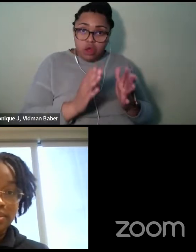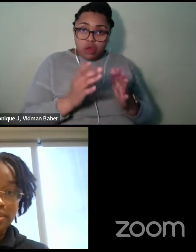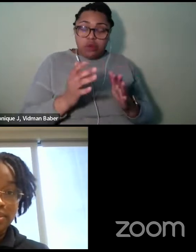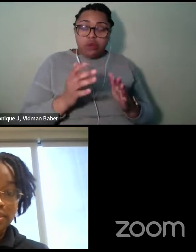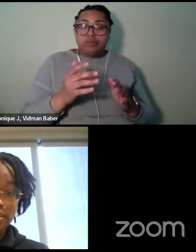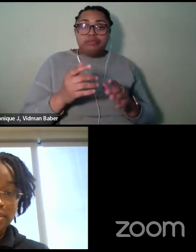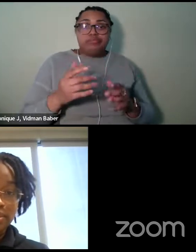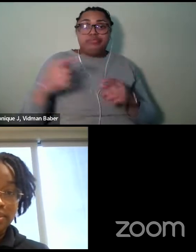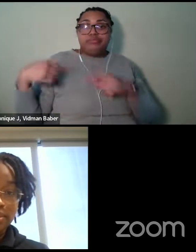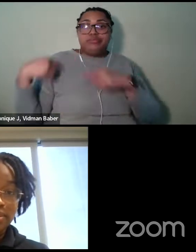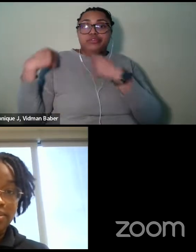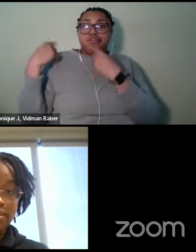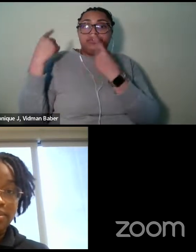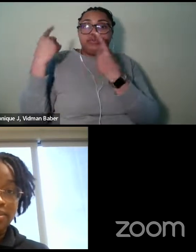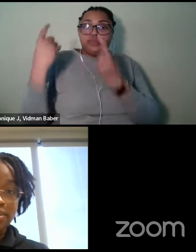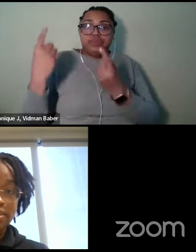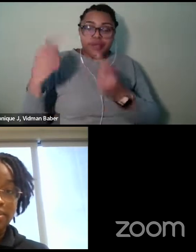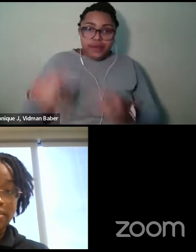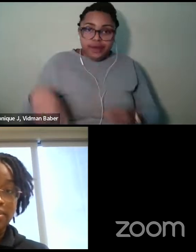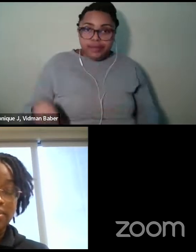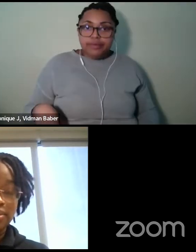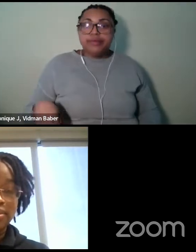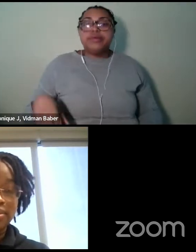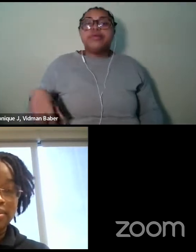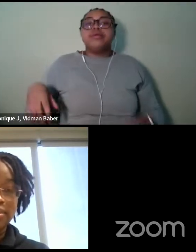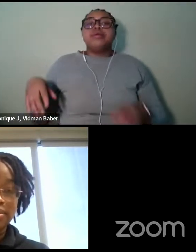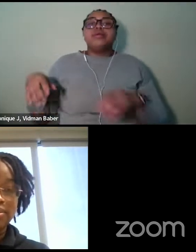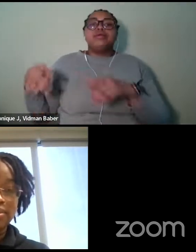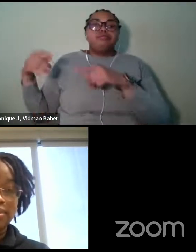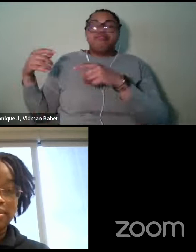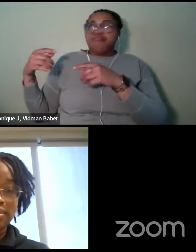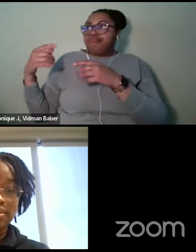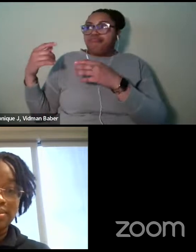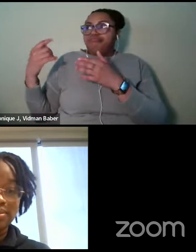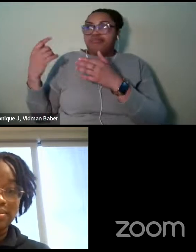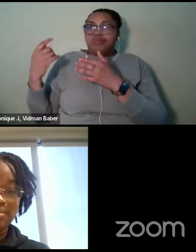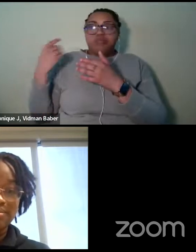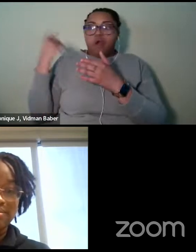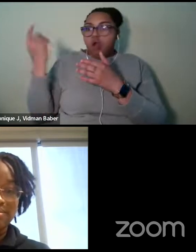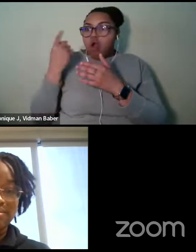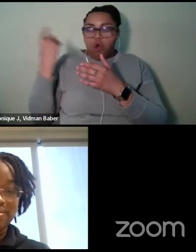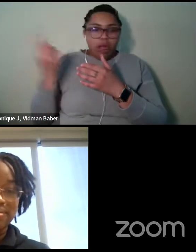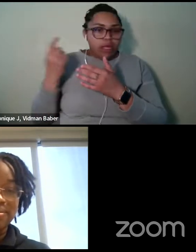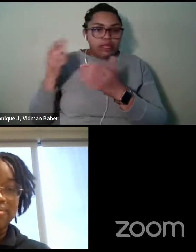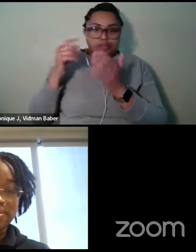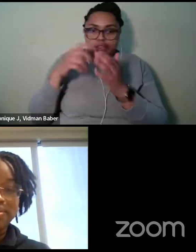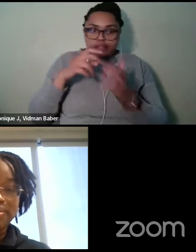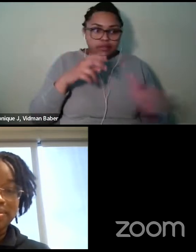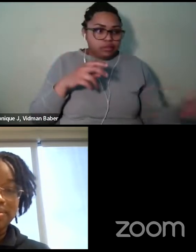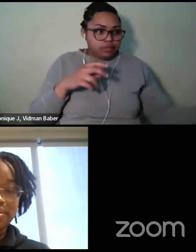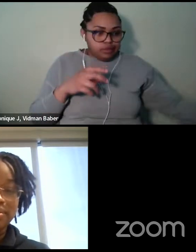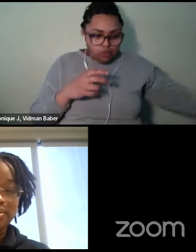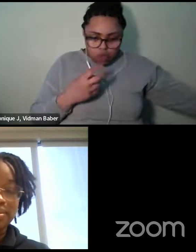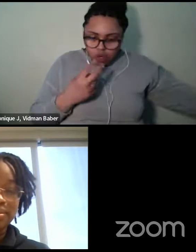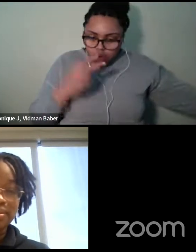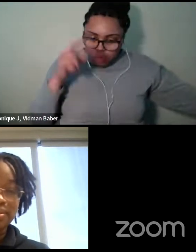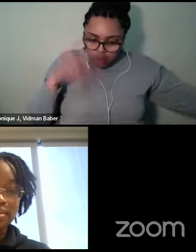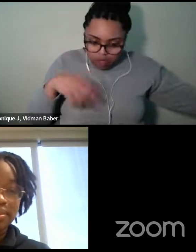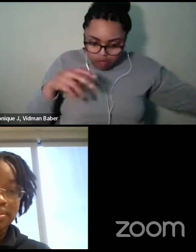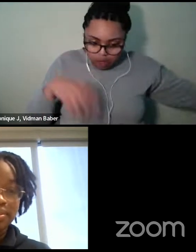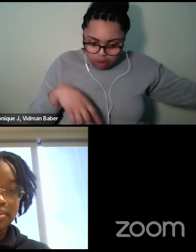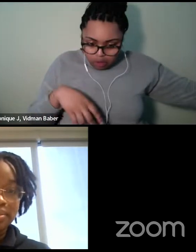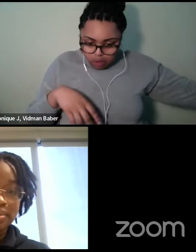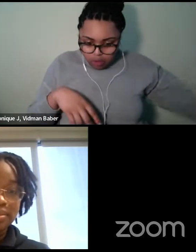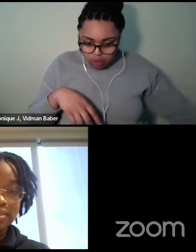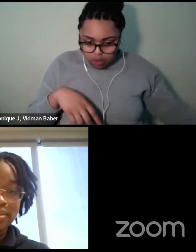I've always been a bookworm, a nerd, you know, so, you know, reading, reading as much as you can, reading